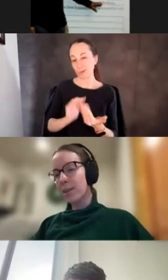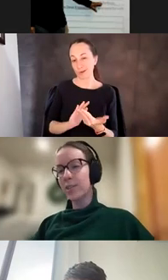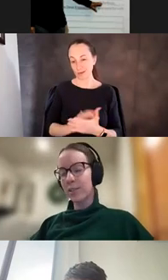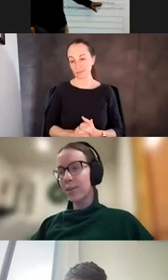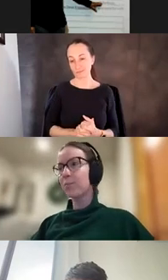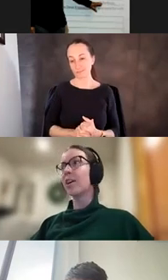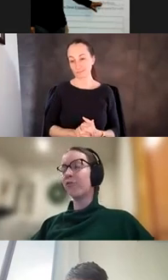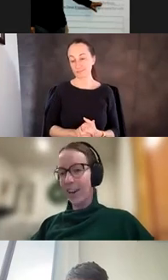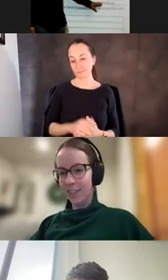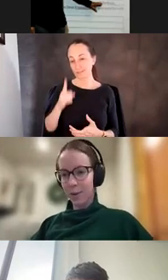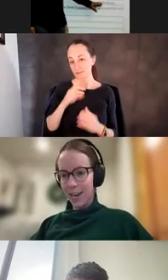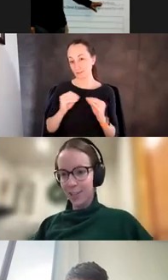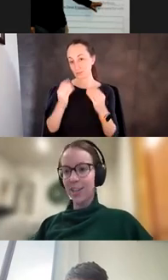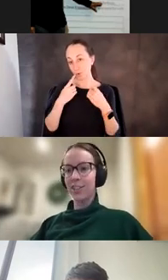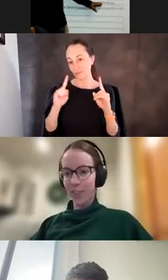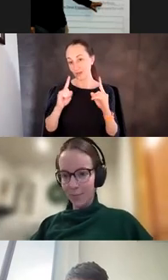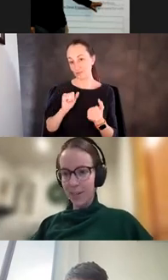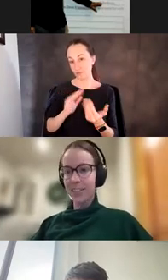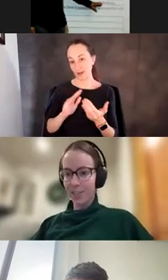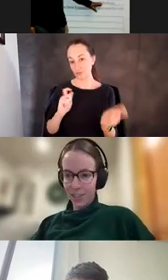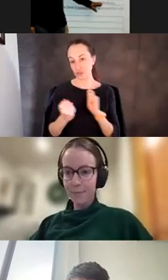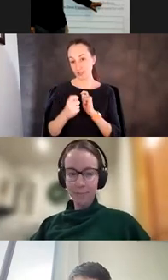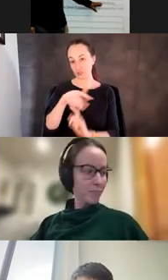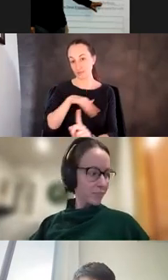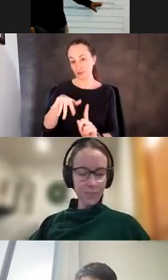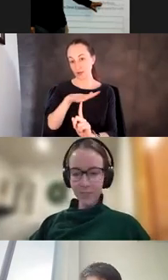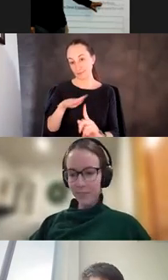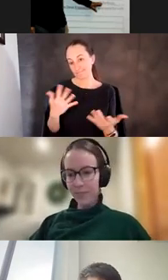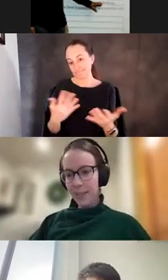it's a much, it's a much more effective way to change the environment, essentially.